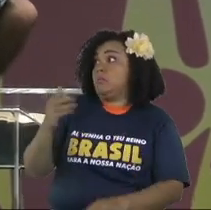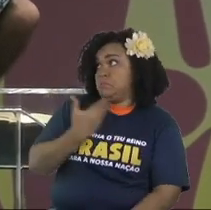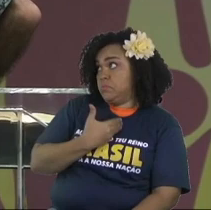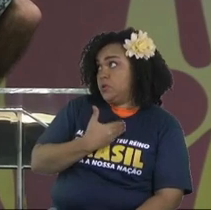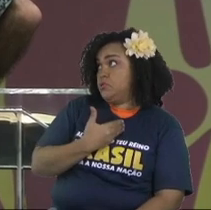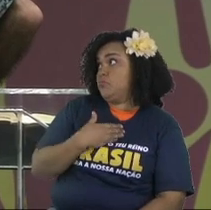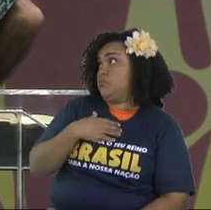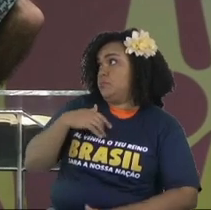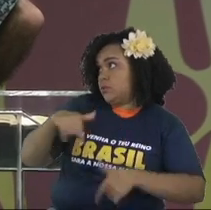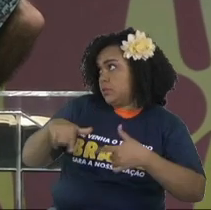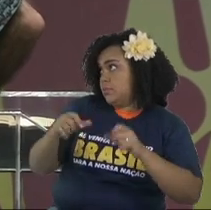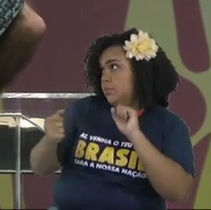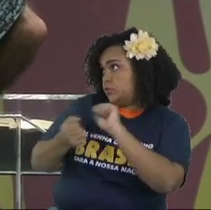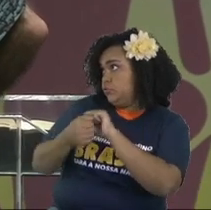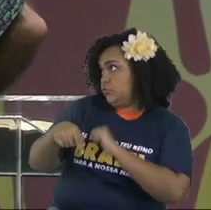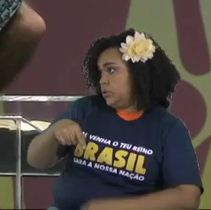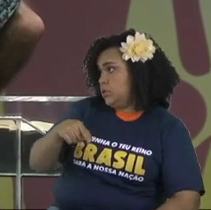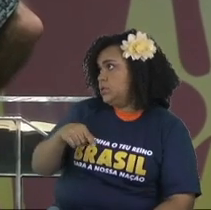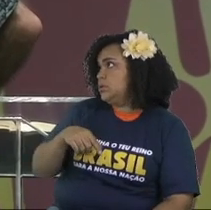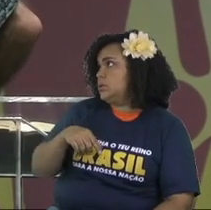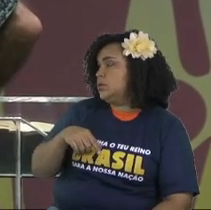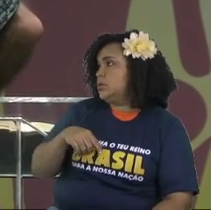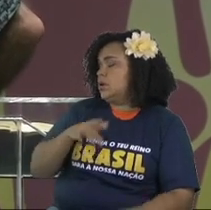oh he's a friend of mine